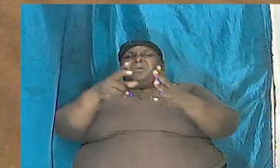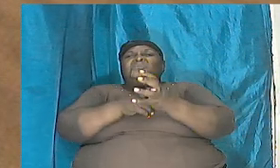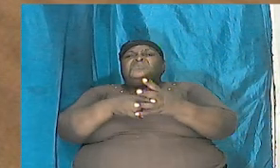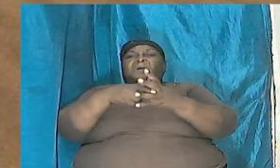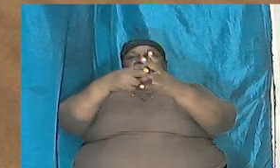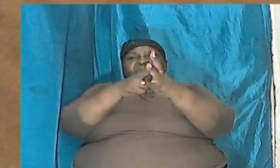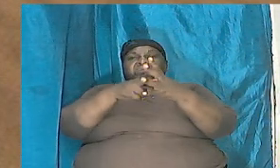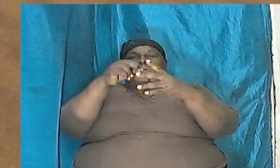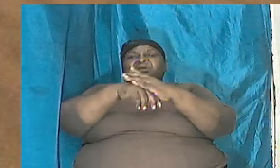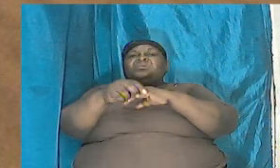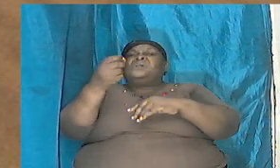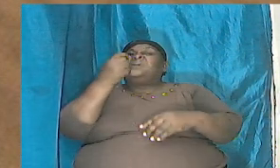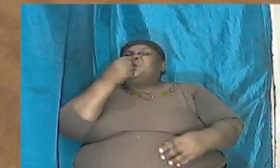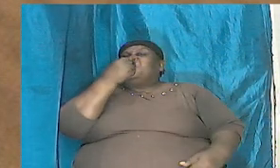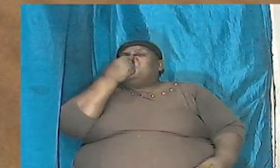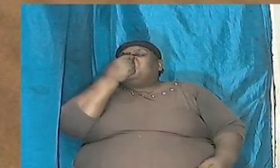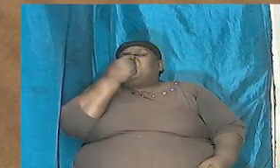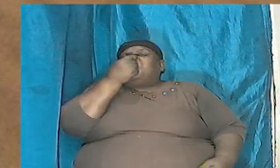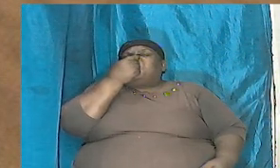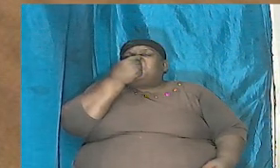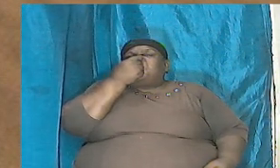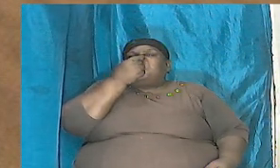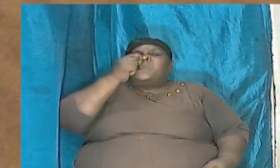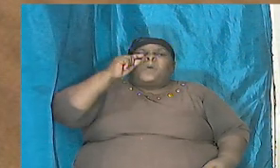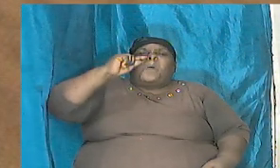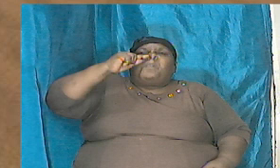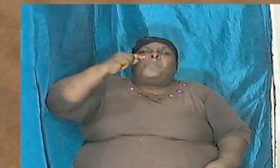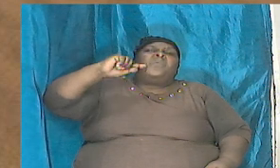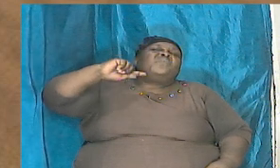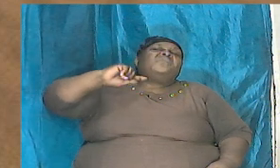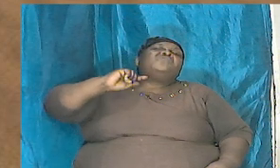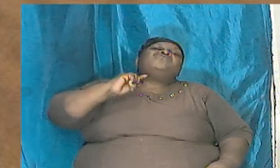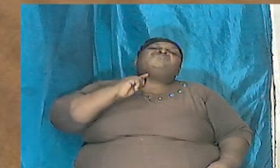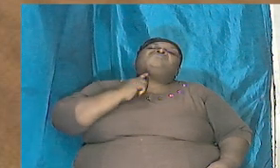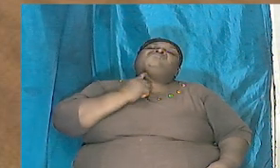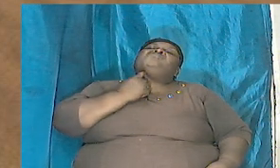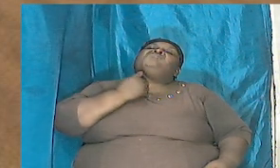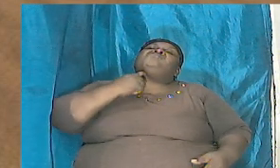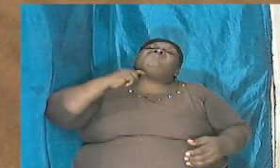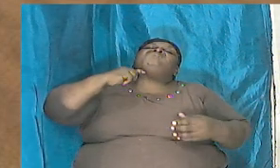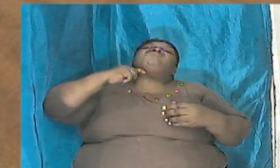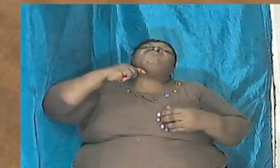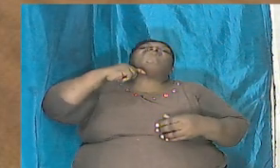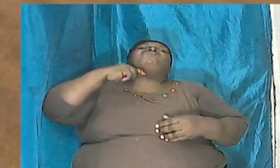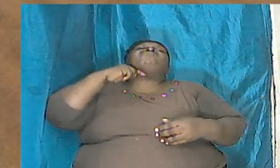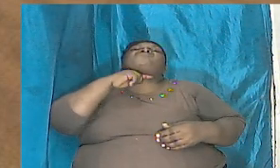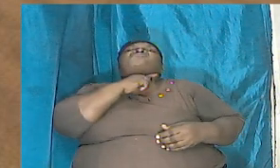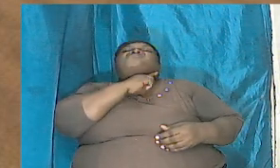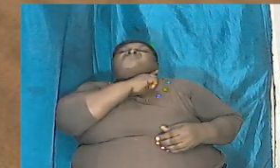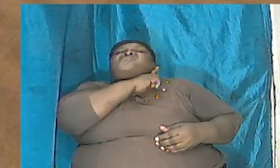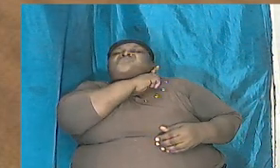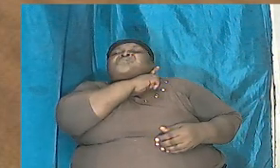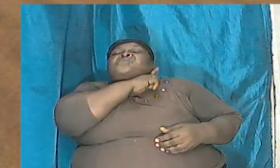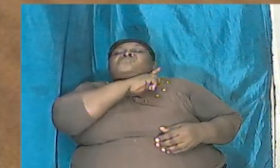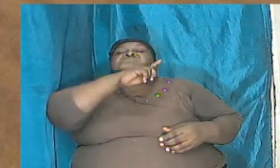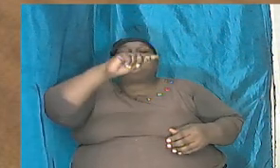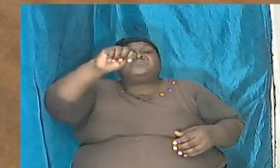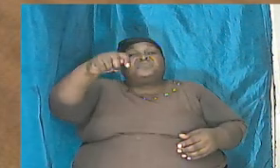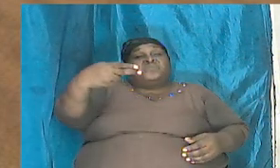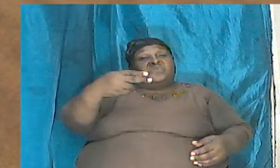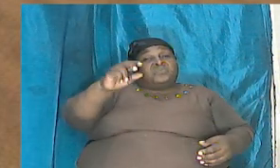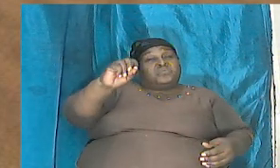nose or bore his jaw through with a turn these are rhetorical questions you know